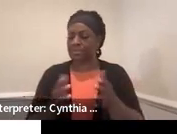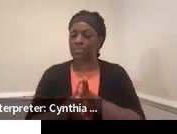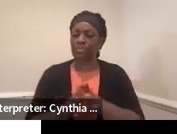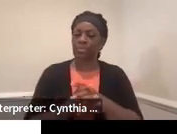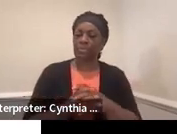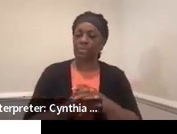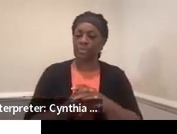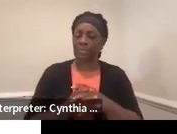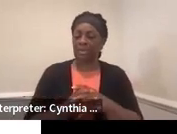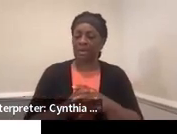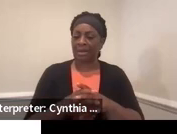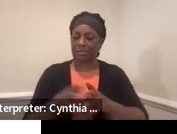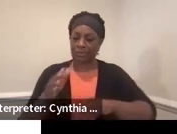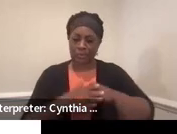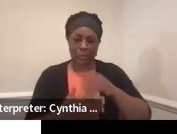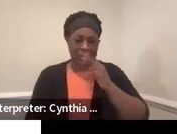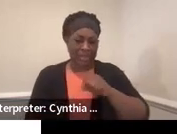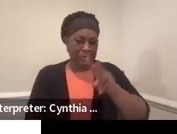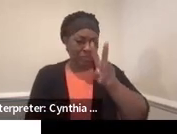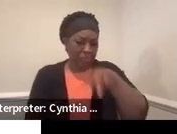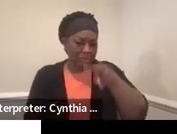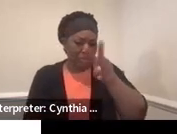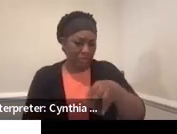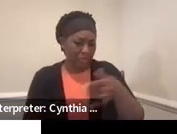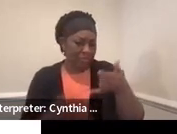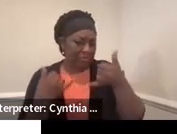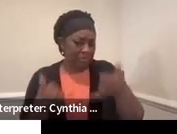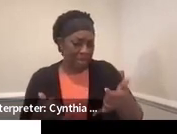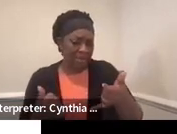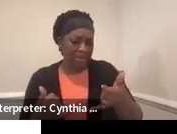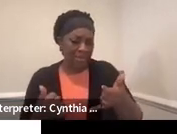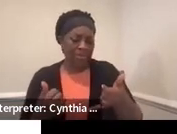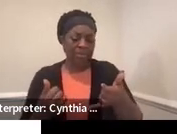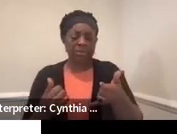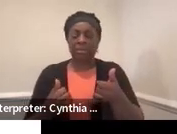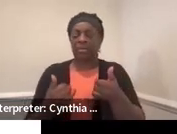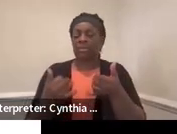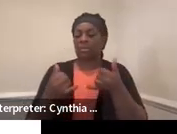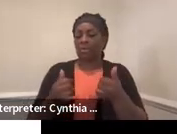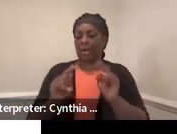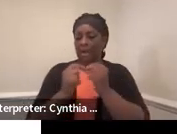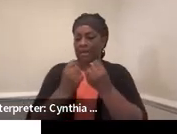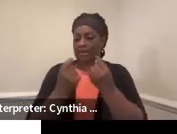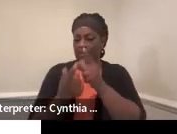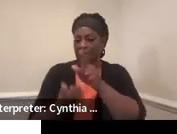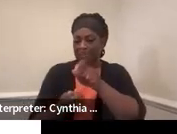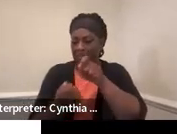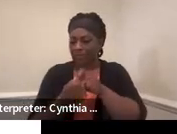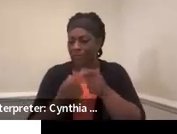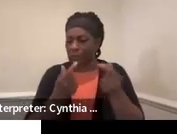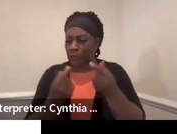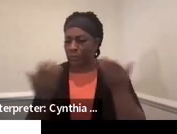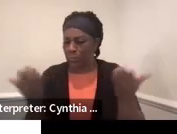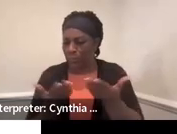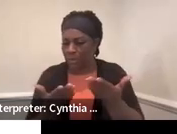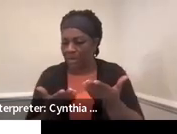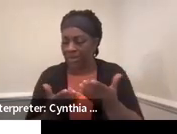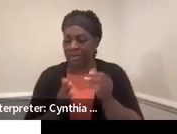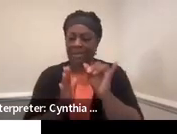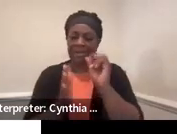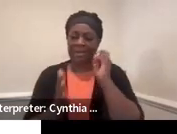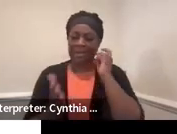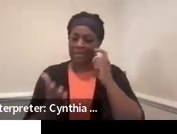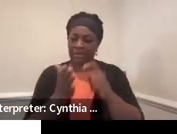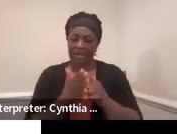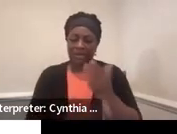22 now for us. So our team specifically looks at Indicator 13. We